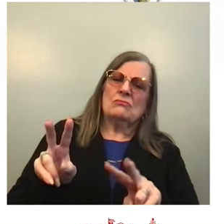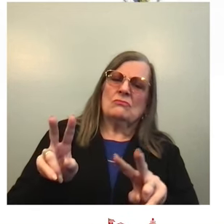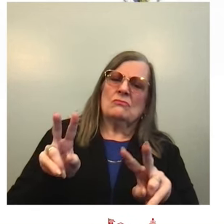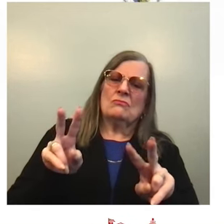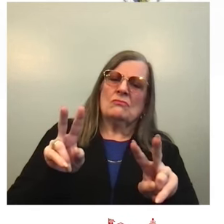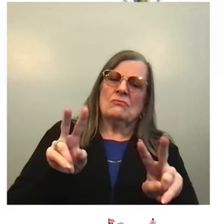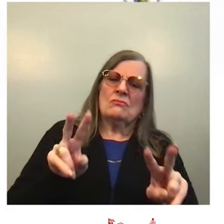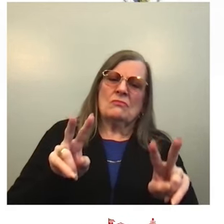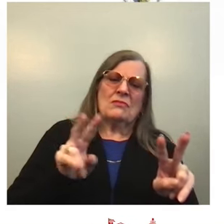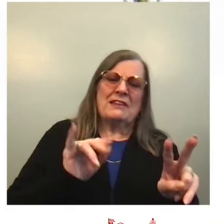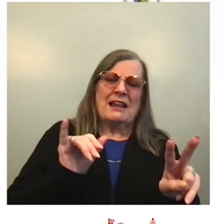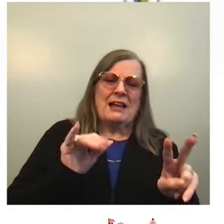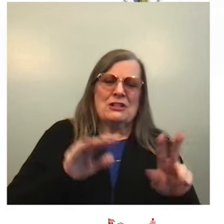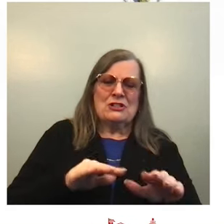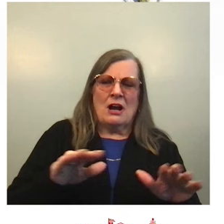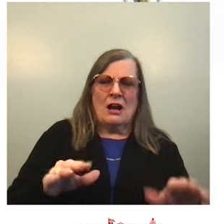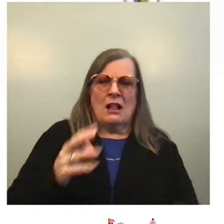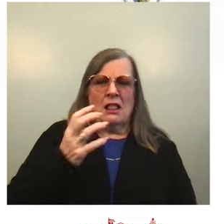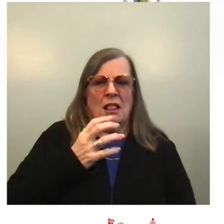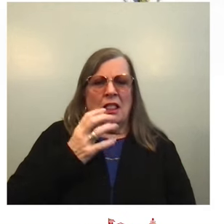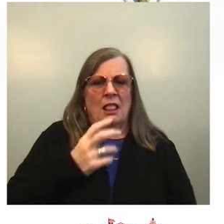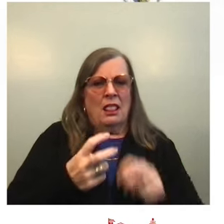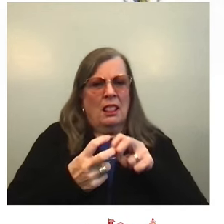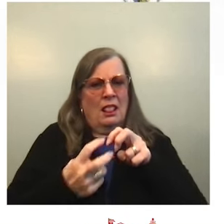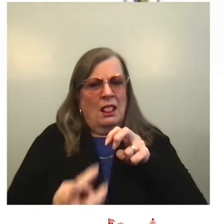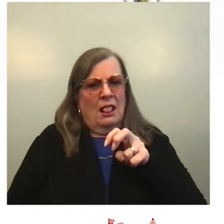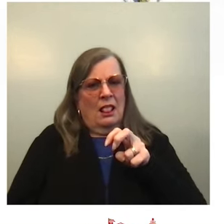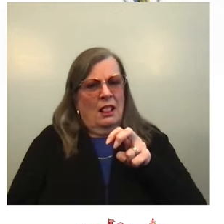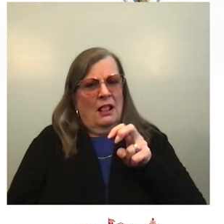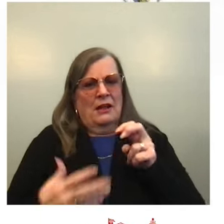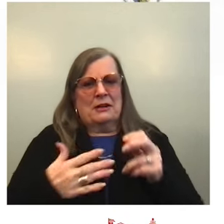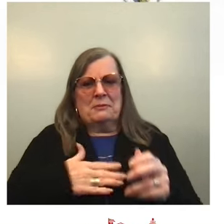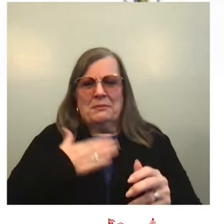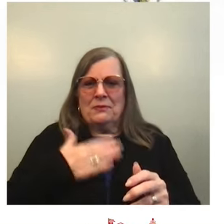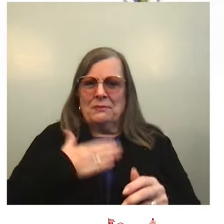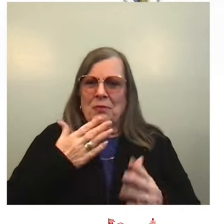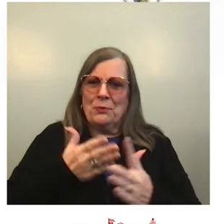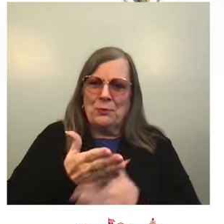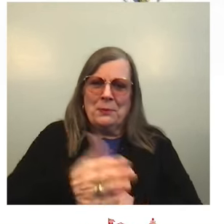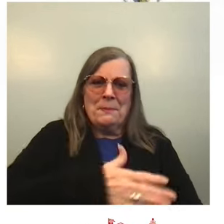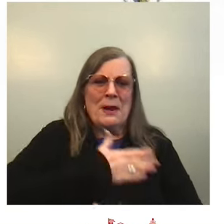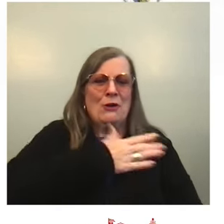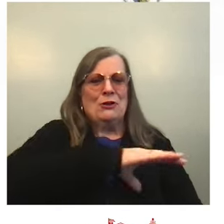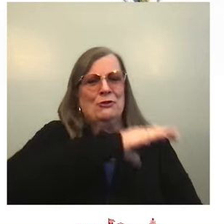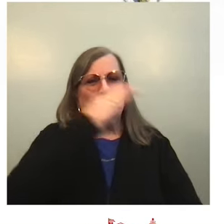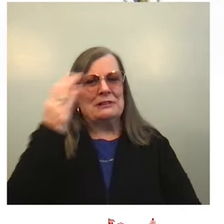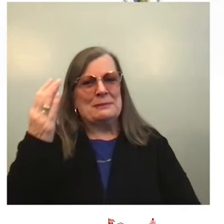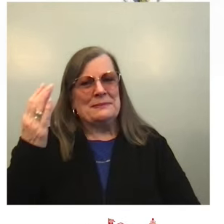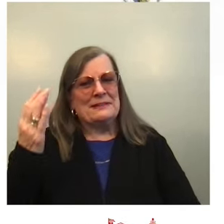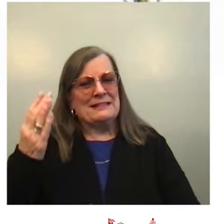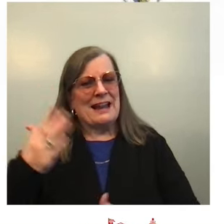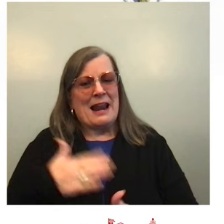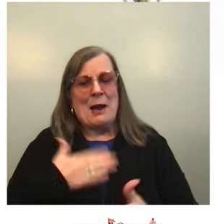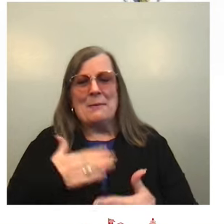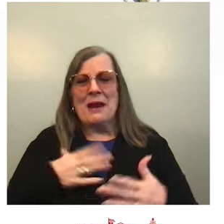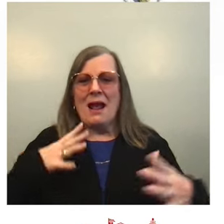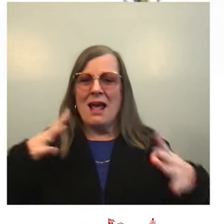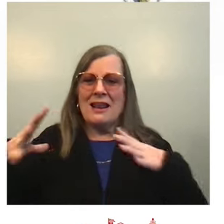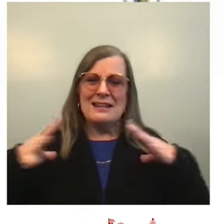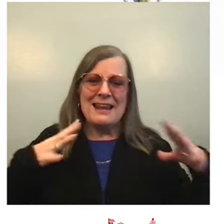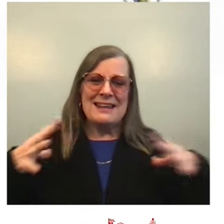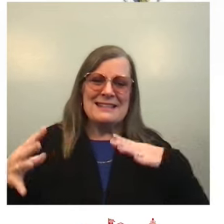wish you a Merry Christmas and a very Happy Holidays from the Biden family to